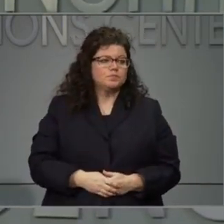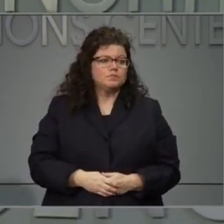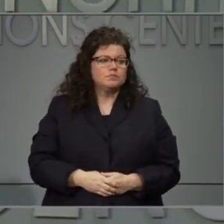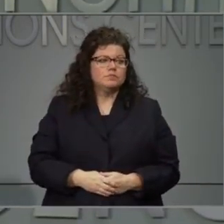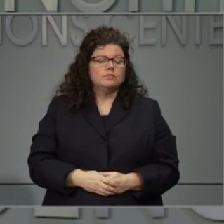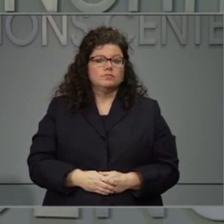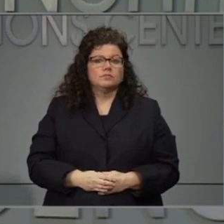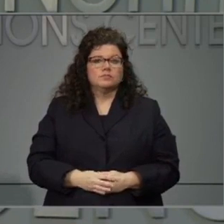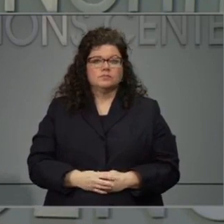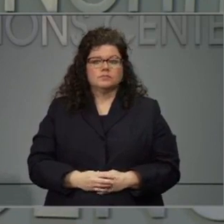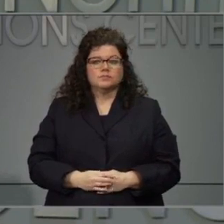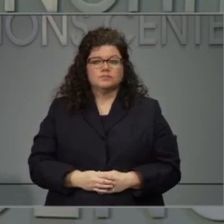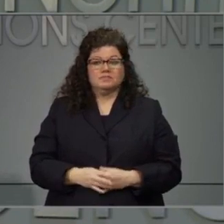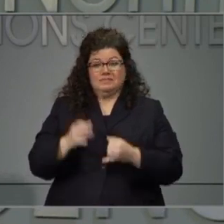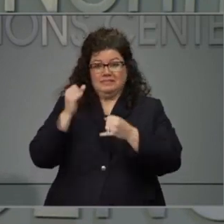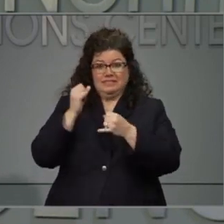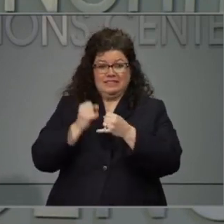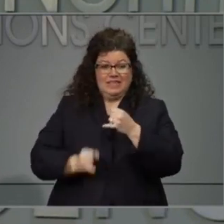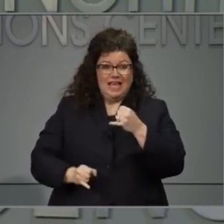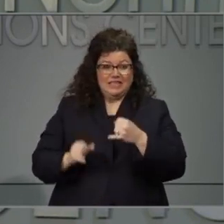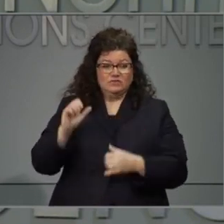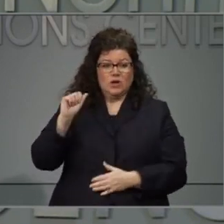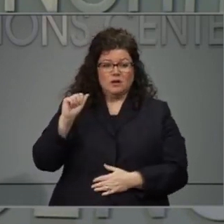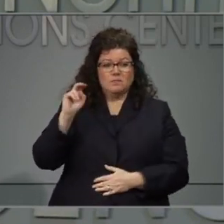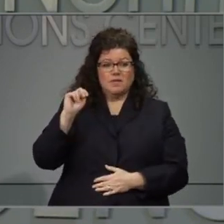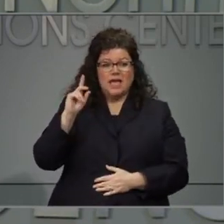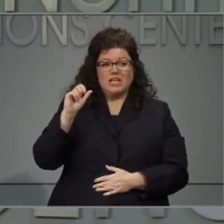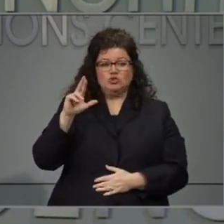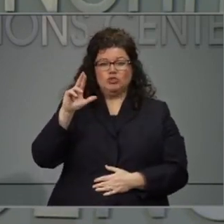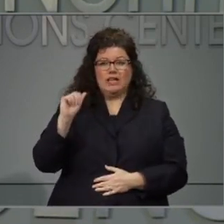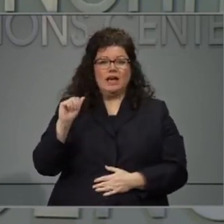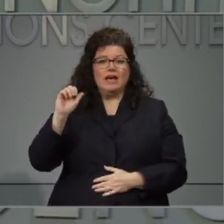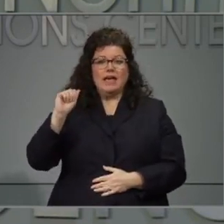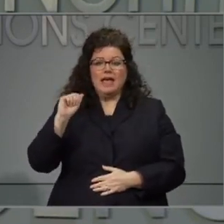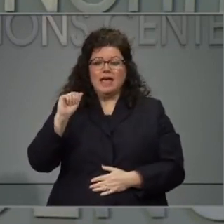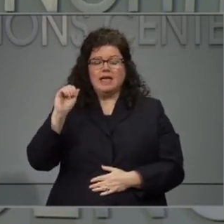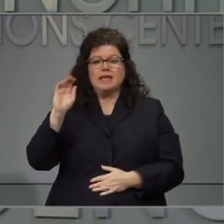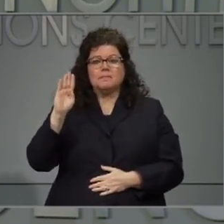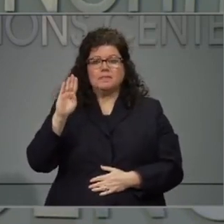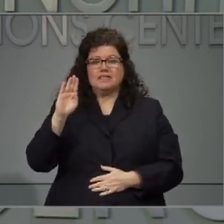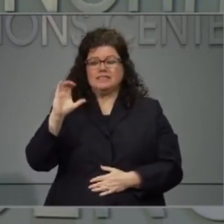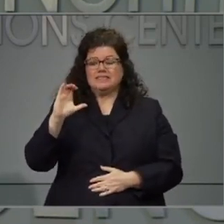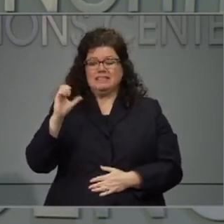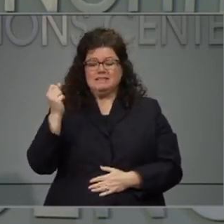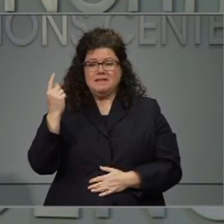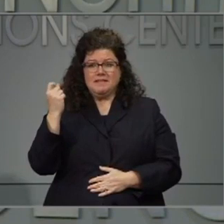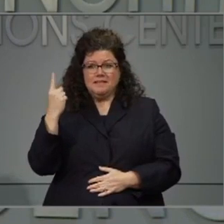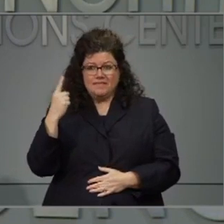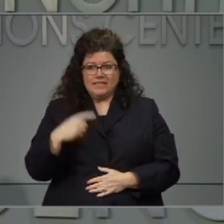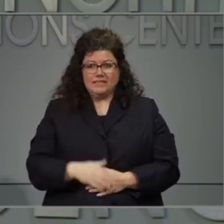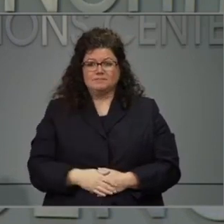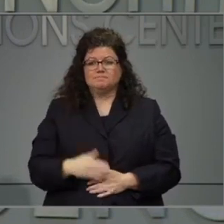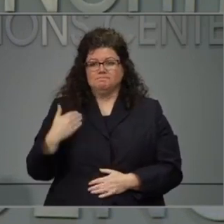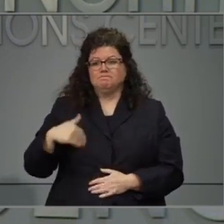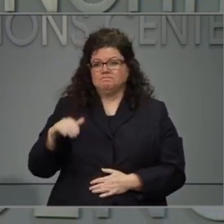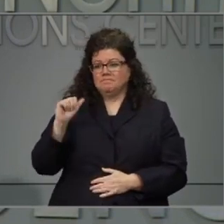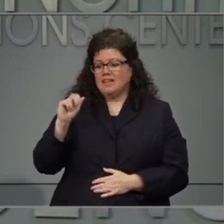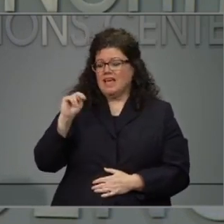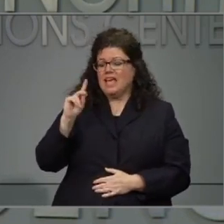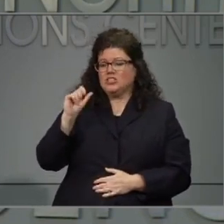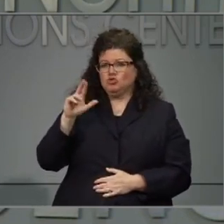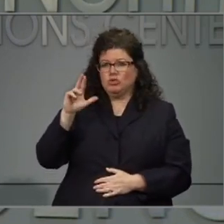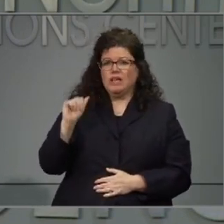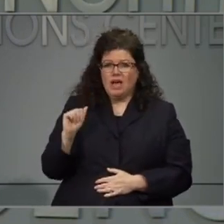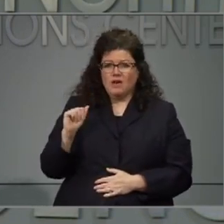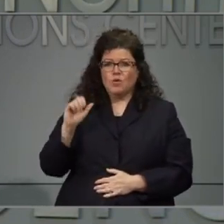Our last question will be from Andrea Blanford with ABC11. Hi, Governor. It's Andrea Blanford with